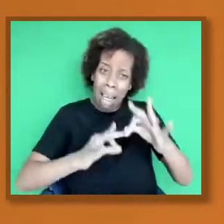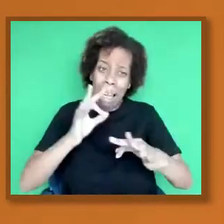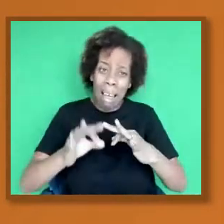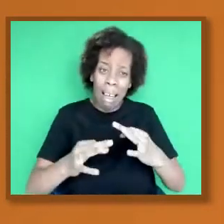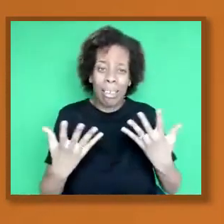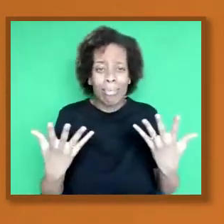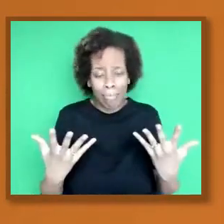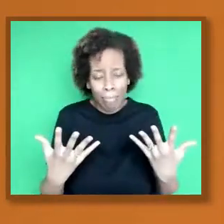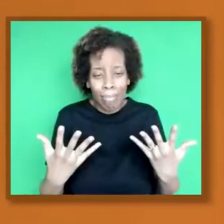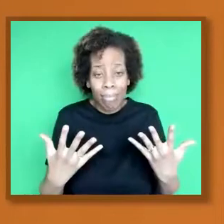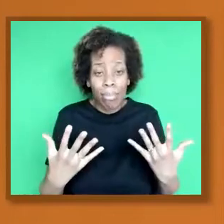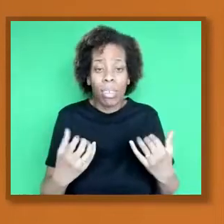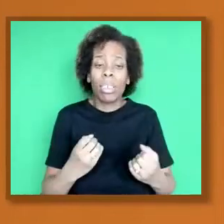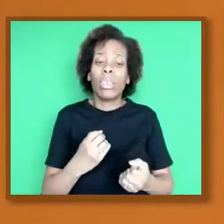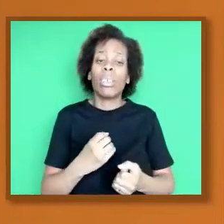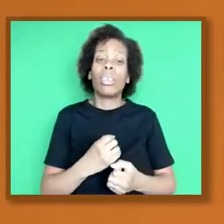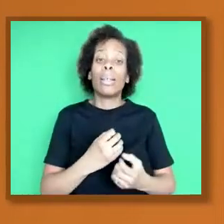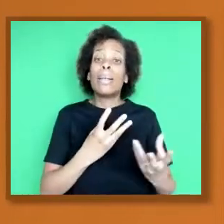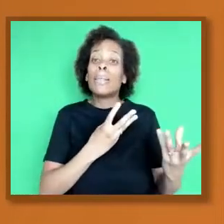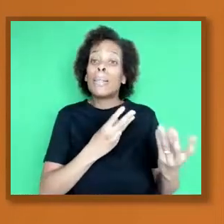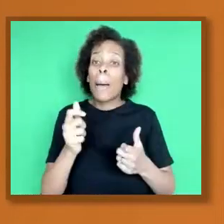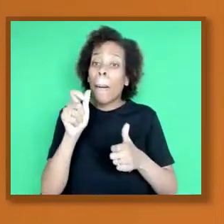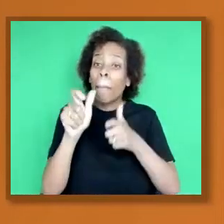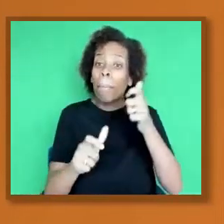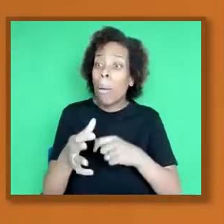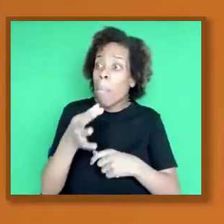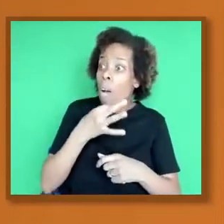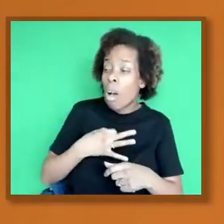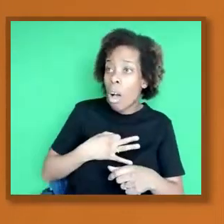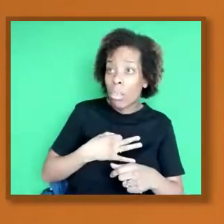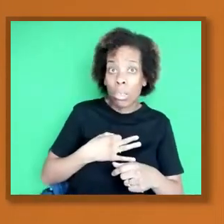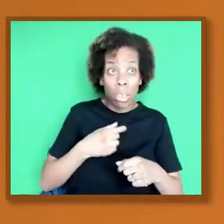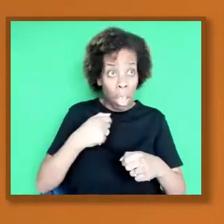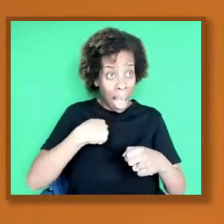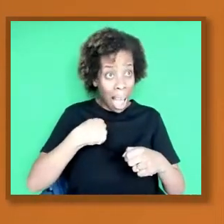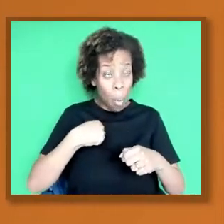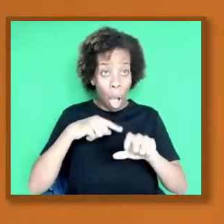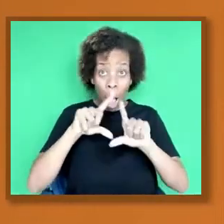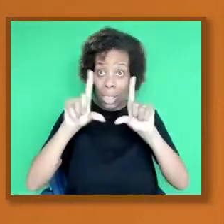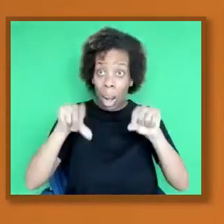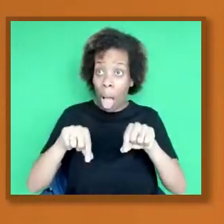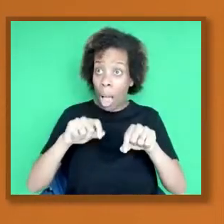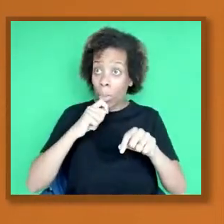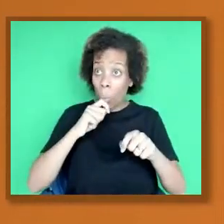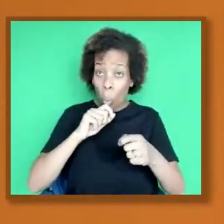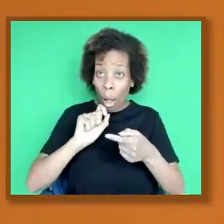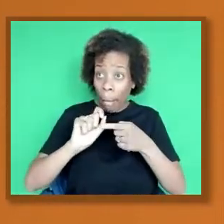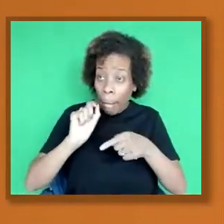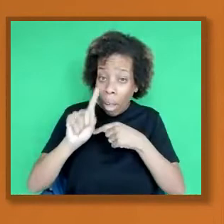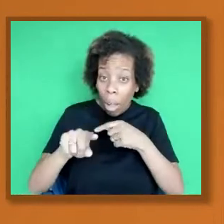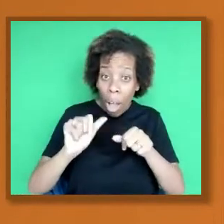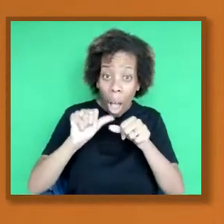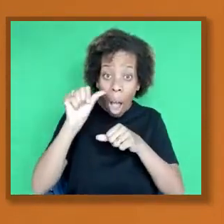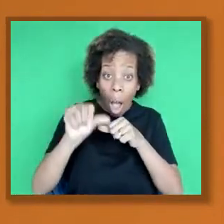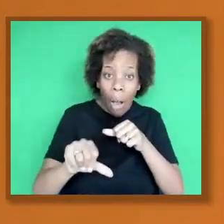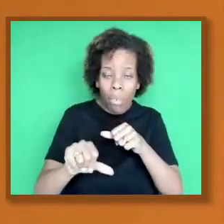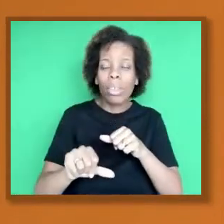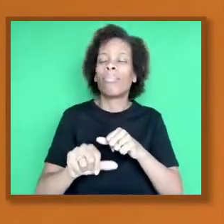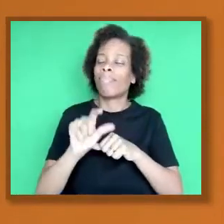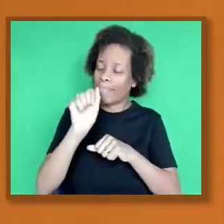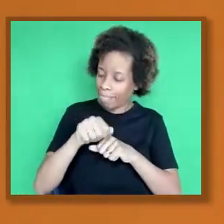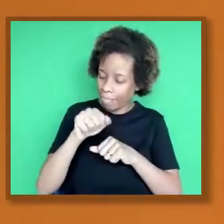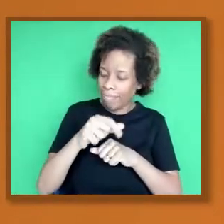some people have asked if the slides will be available. I think it was said, yes, the slides will be made available. We also,